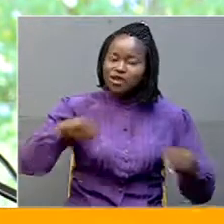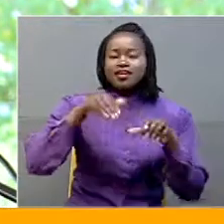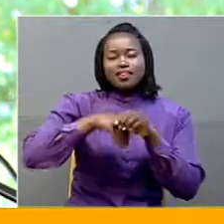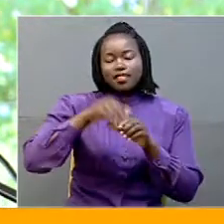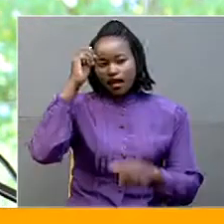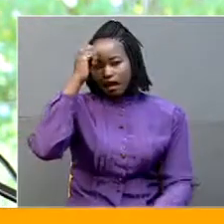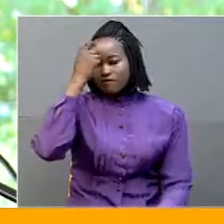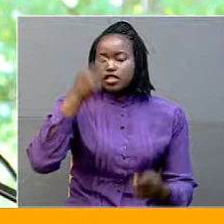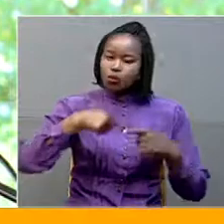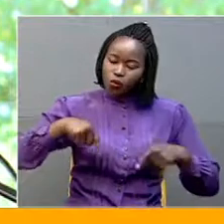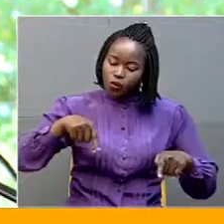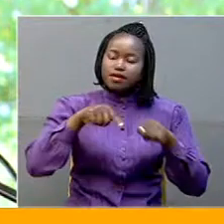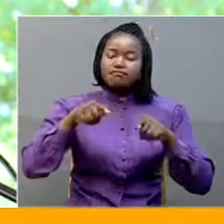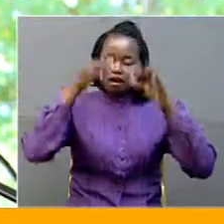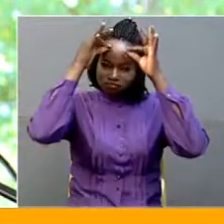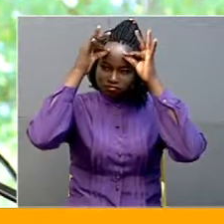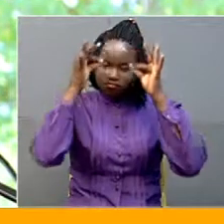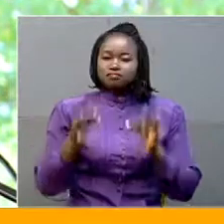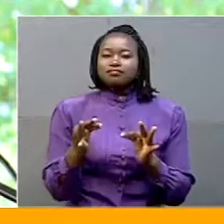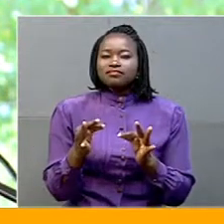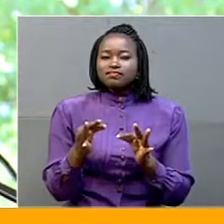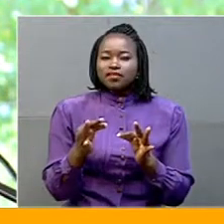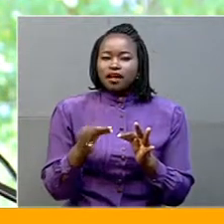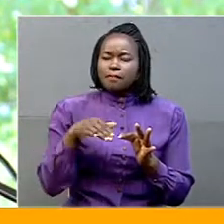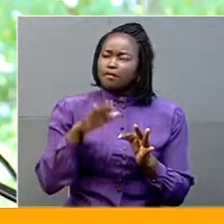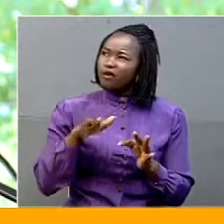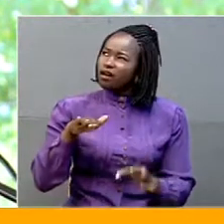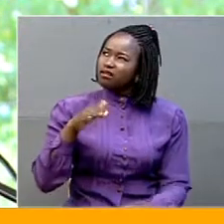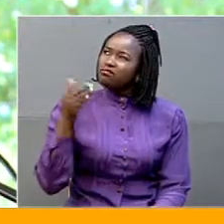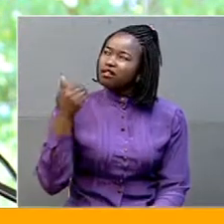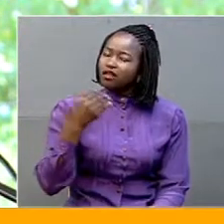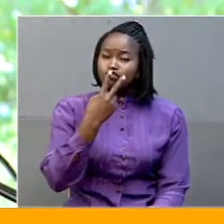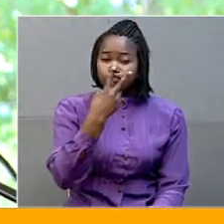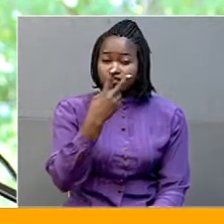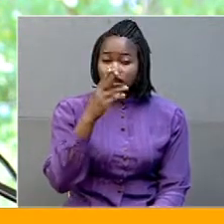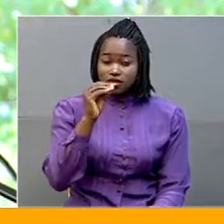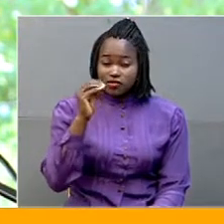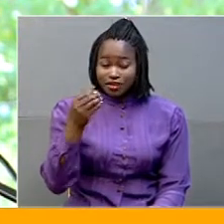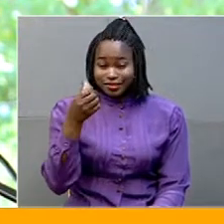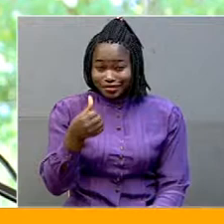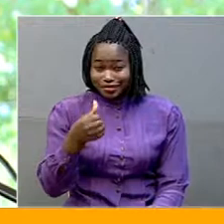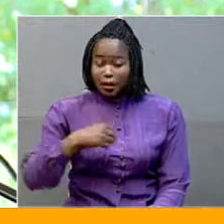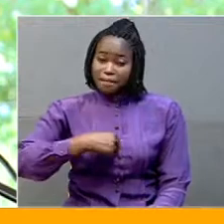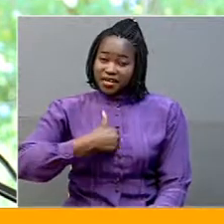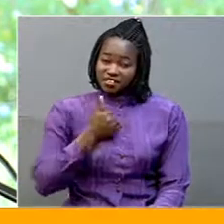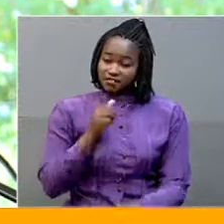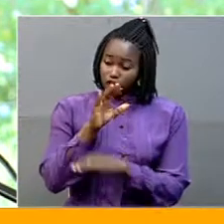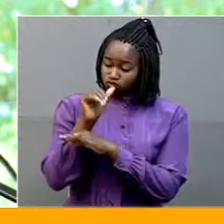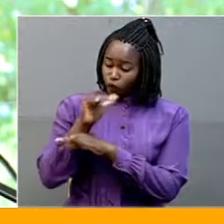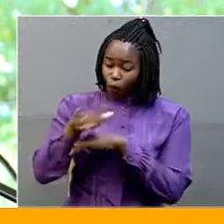especially in 2006, where I called the cabinet